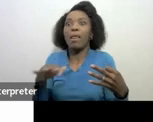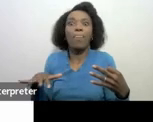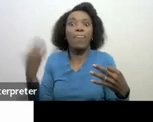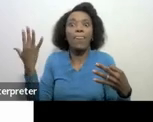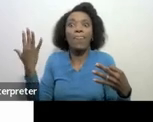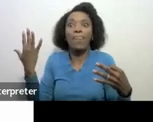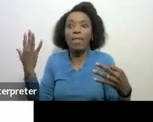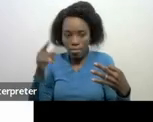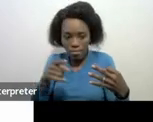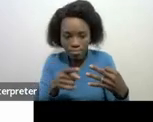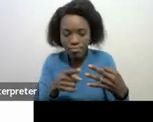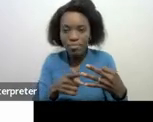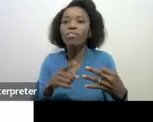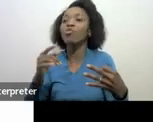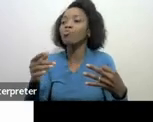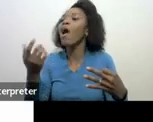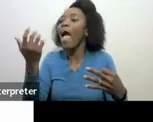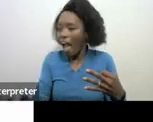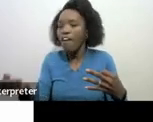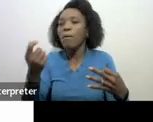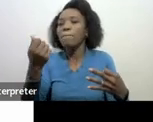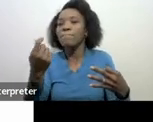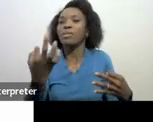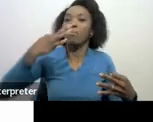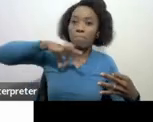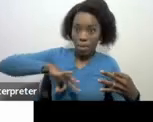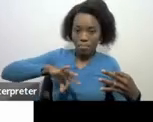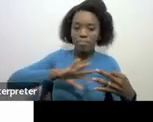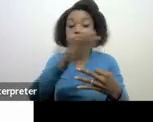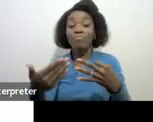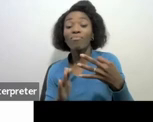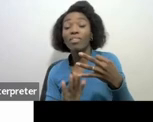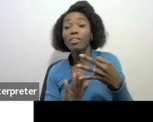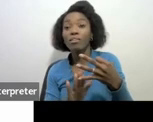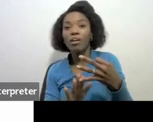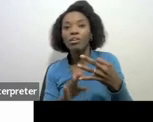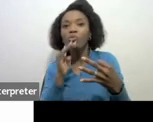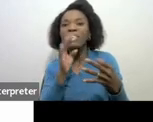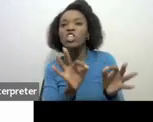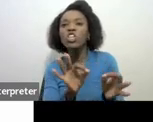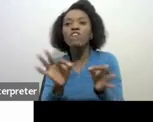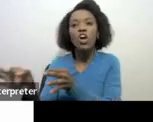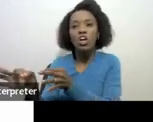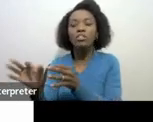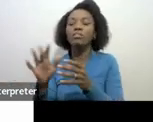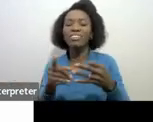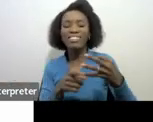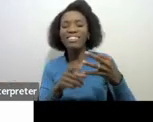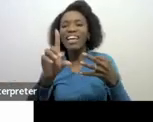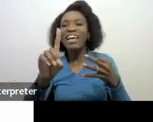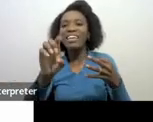is finalizing the estate and then the third taxpayer is very important the moment you